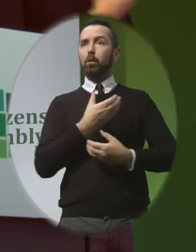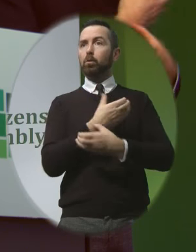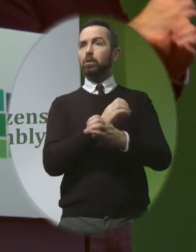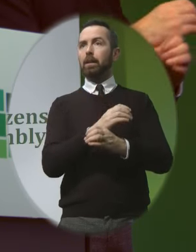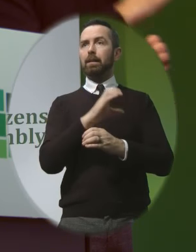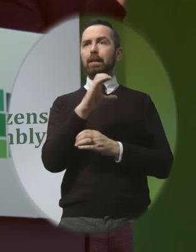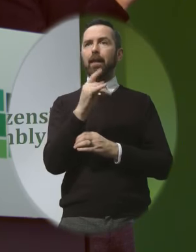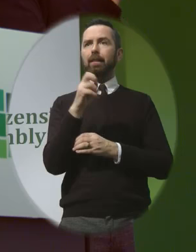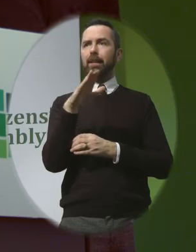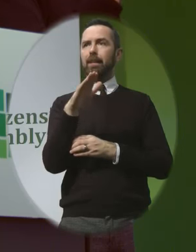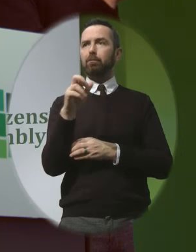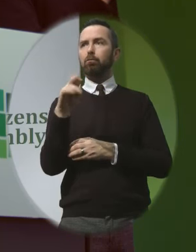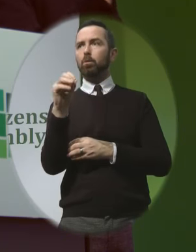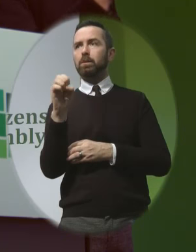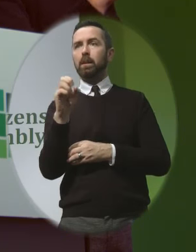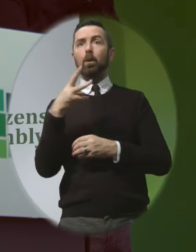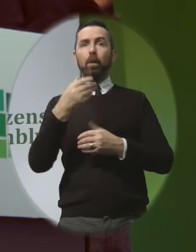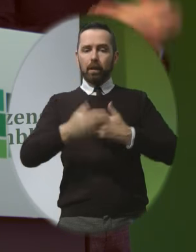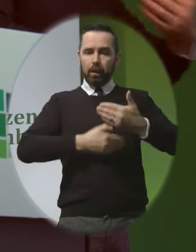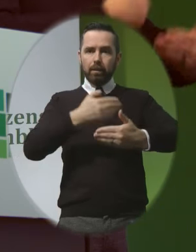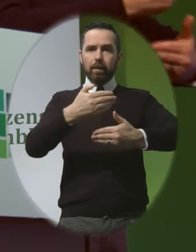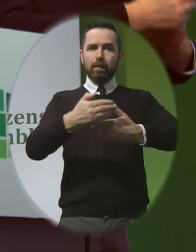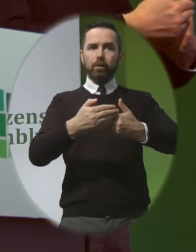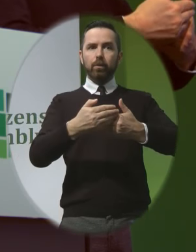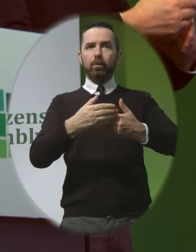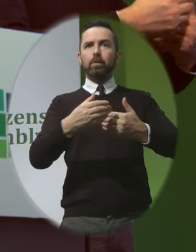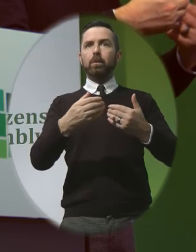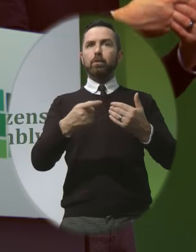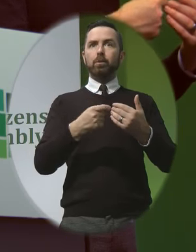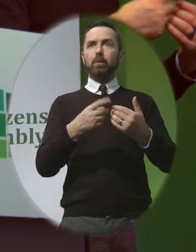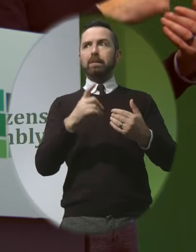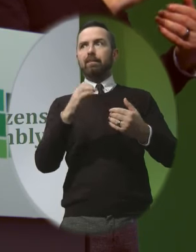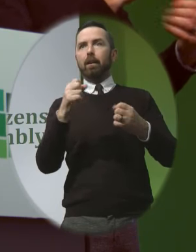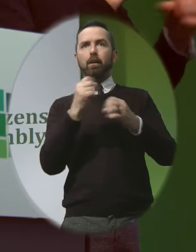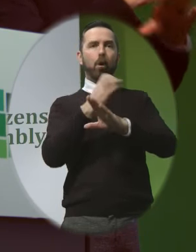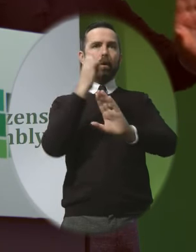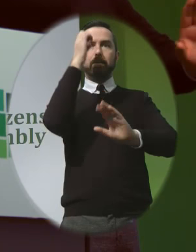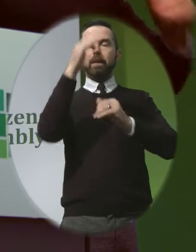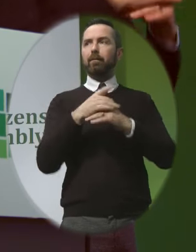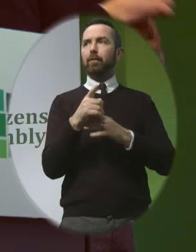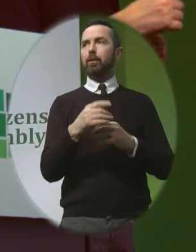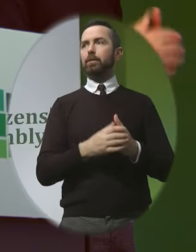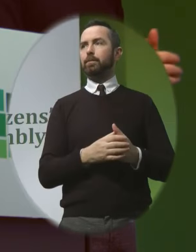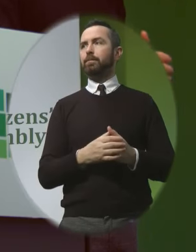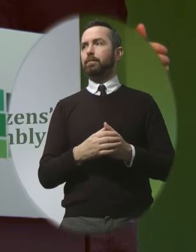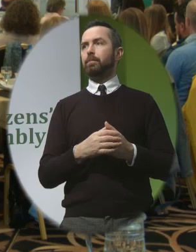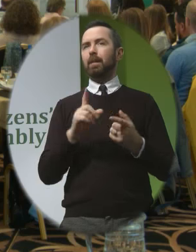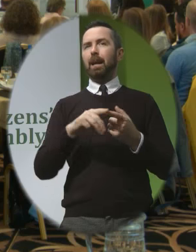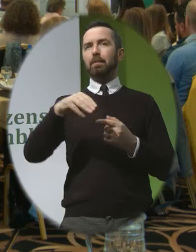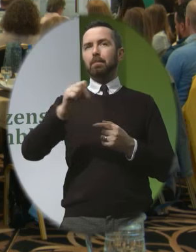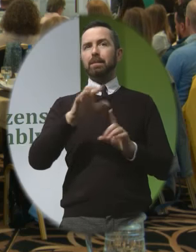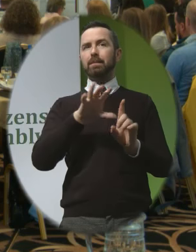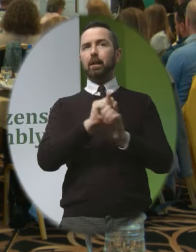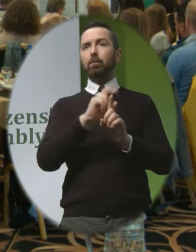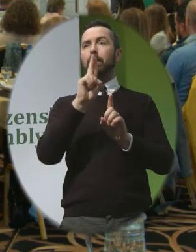who's now 10 do go on to defy all expectations and anecdotal evidence suggests of course that misdiagnosis